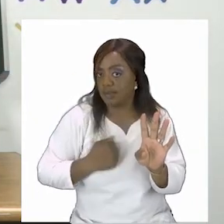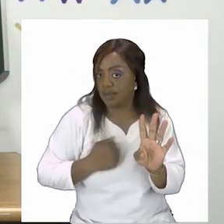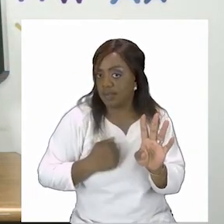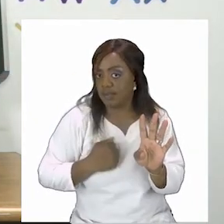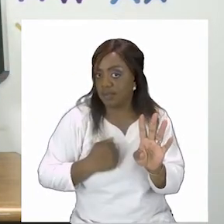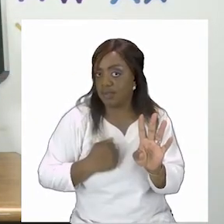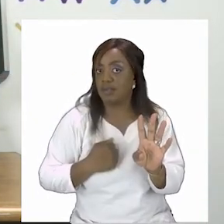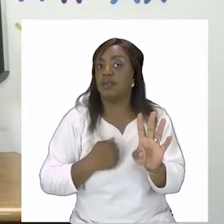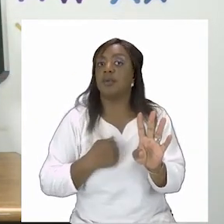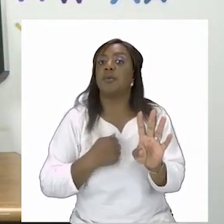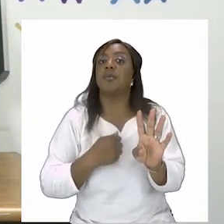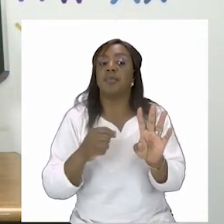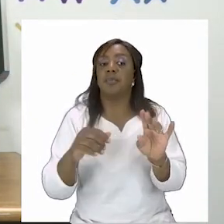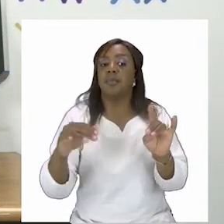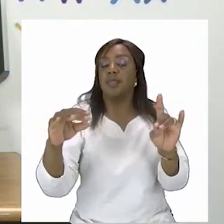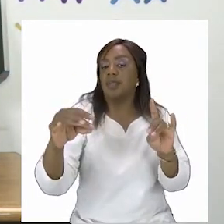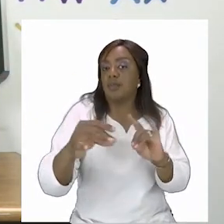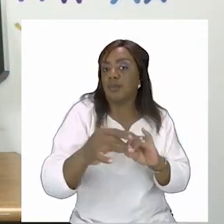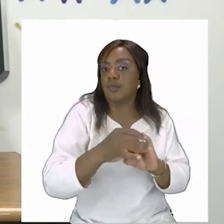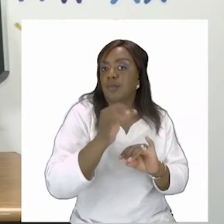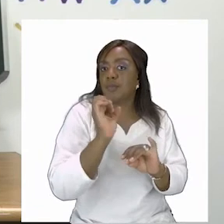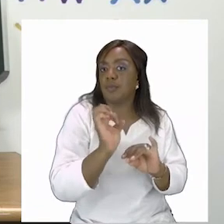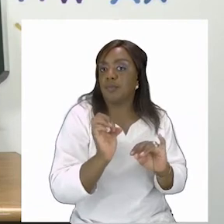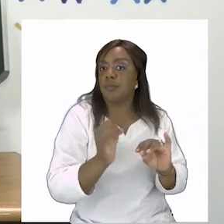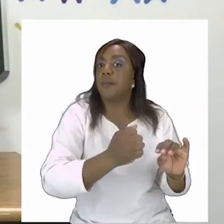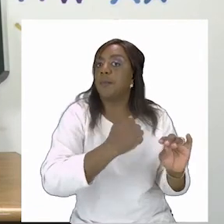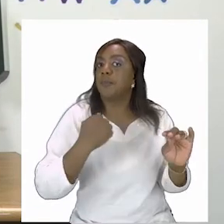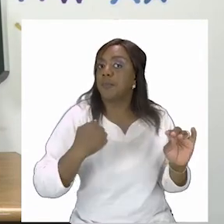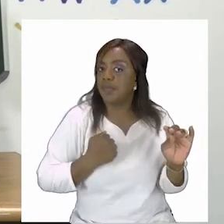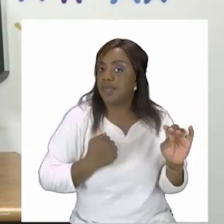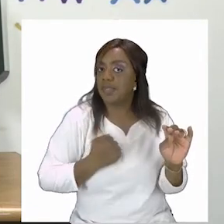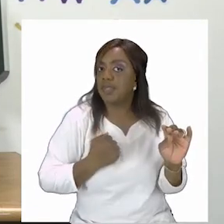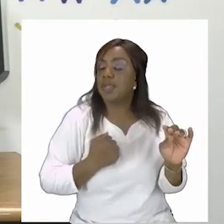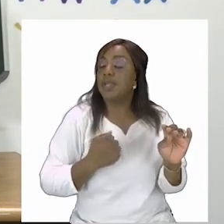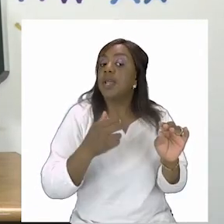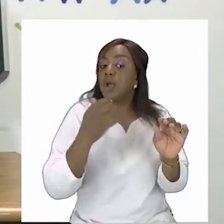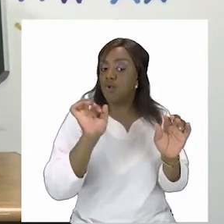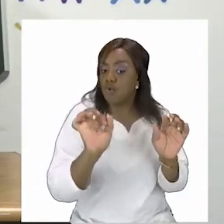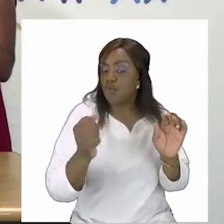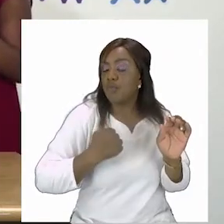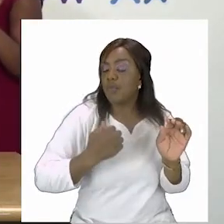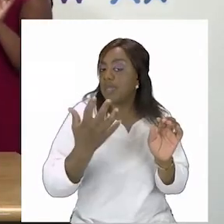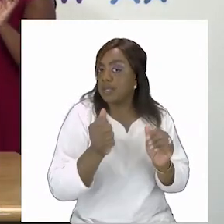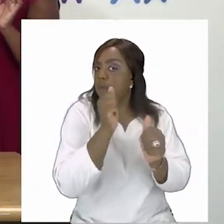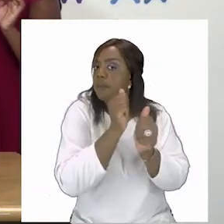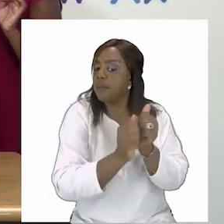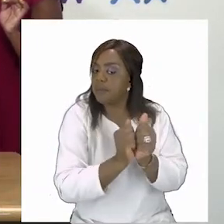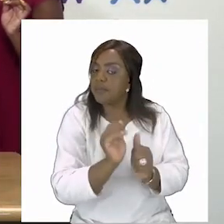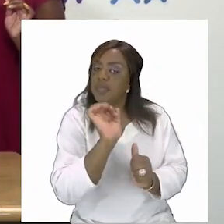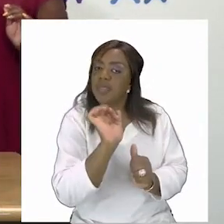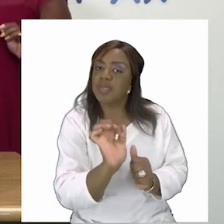father who met your mother and then mother has a brother which you